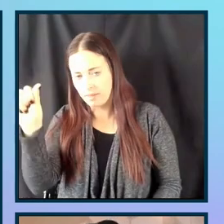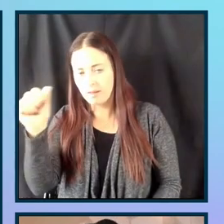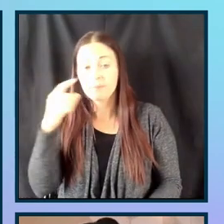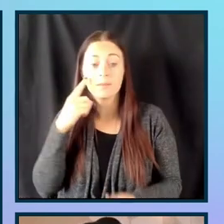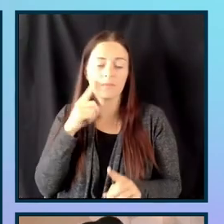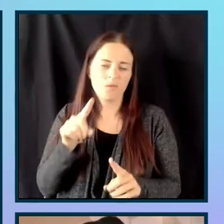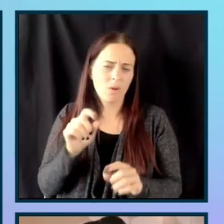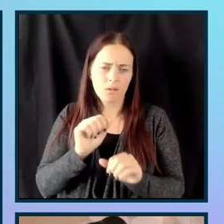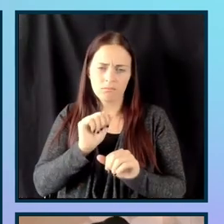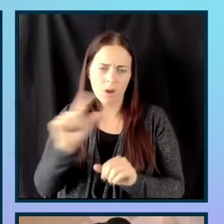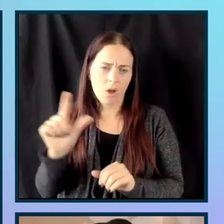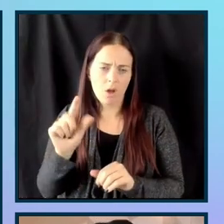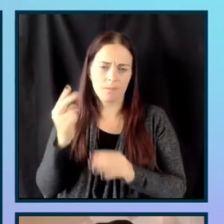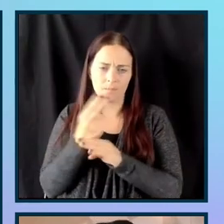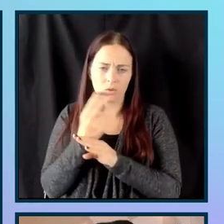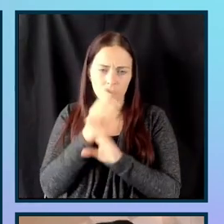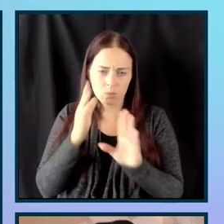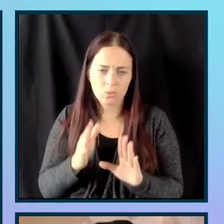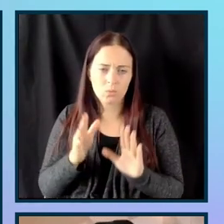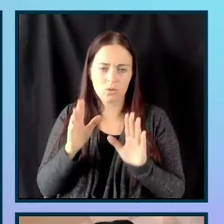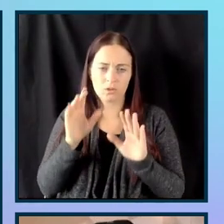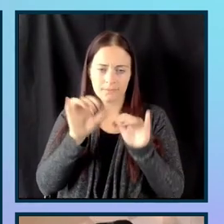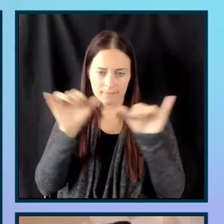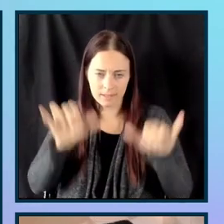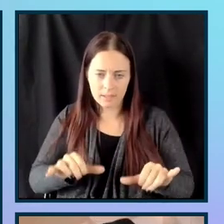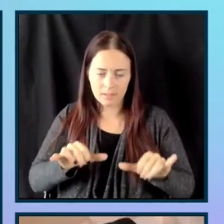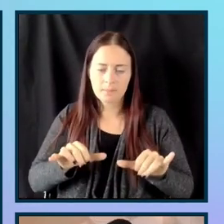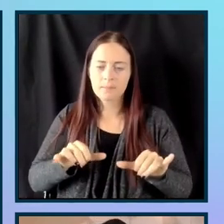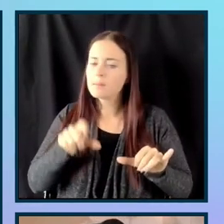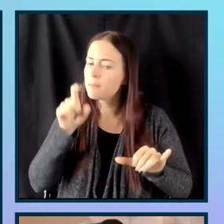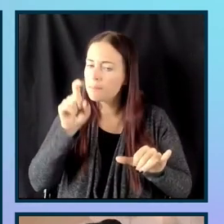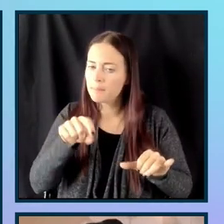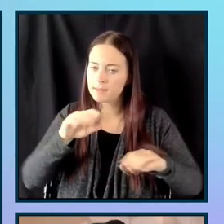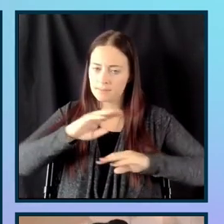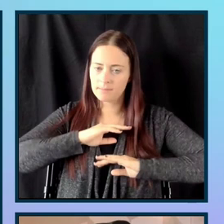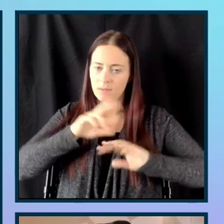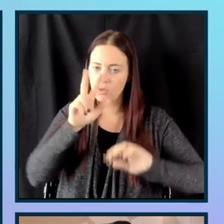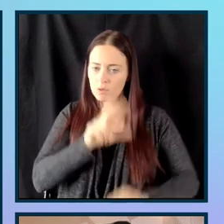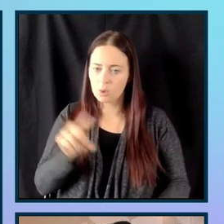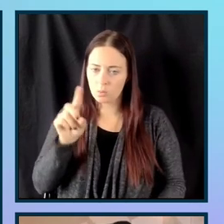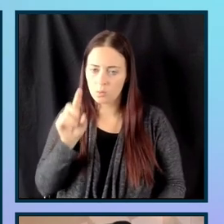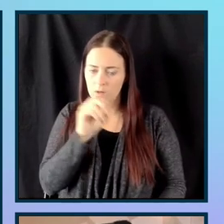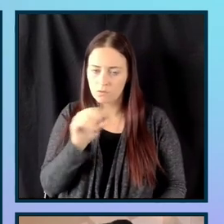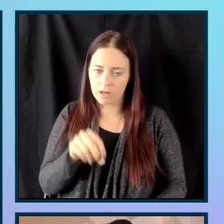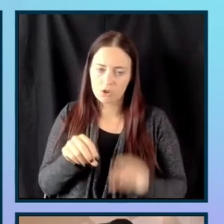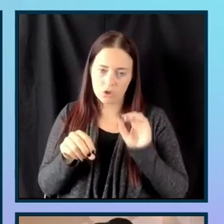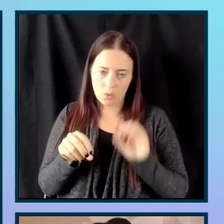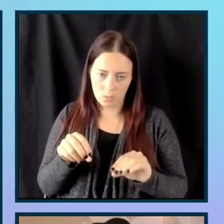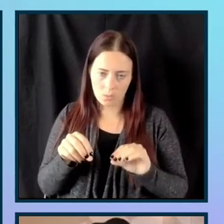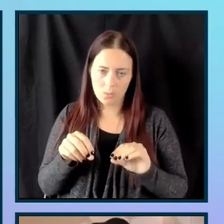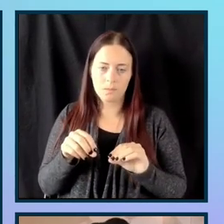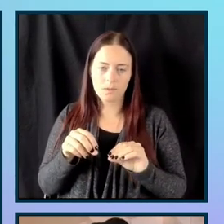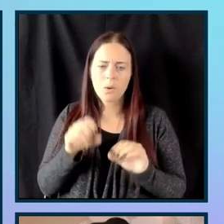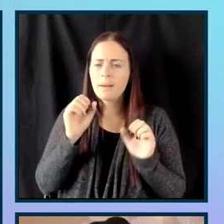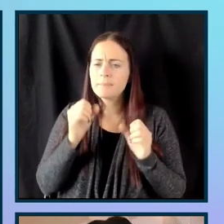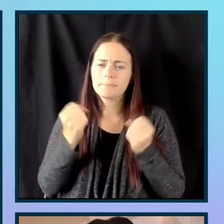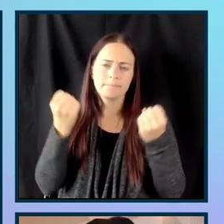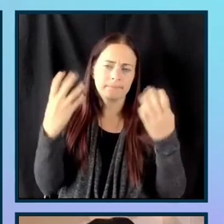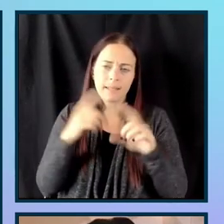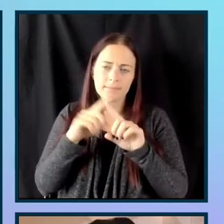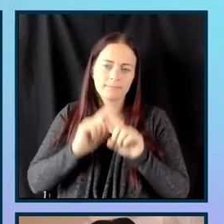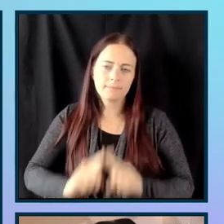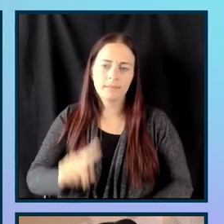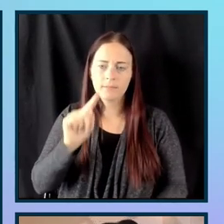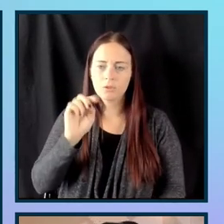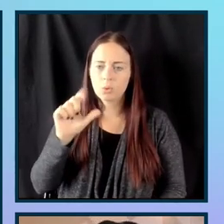interfaces should be meeting that 3 to 1 color contrast ratio. And there's a lot of tools that can help you figure out whether your colors are